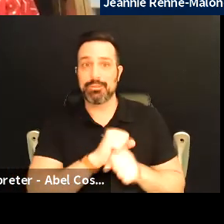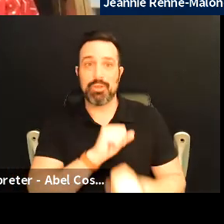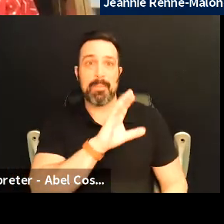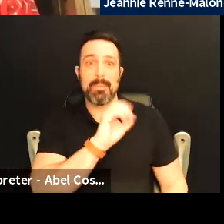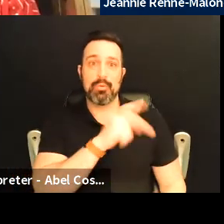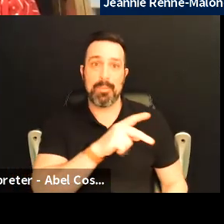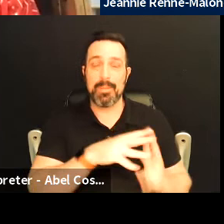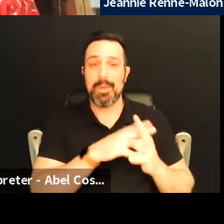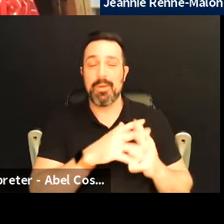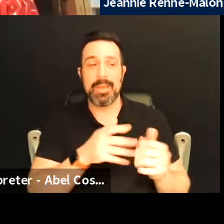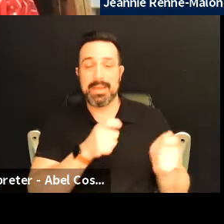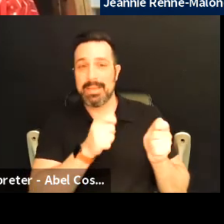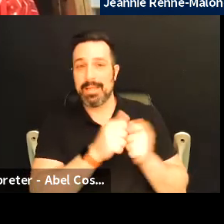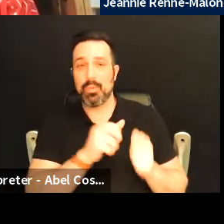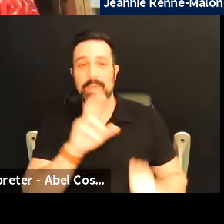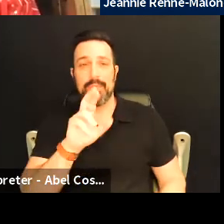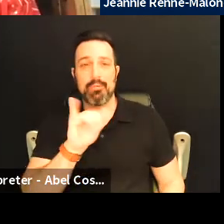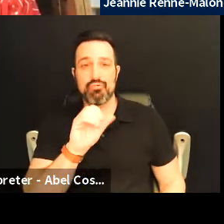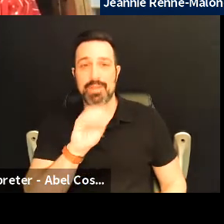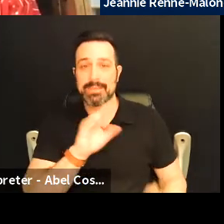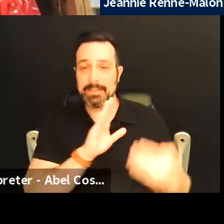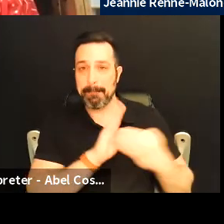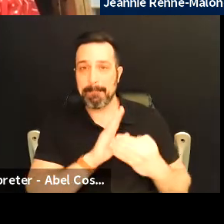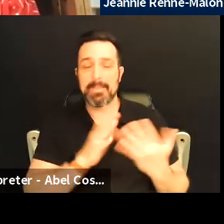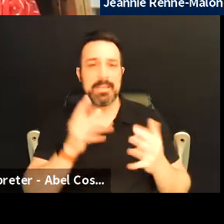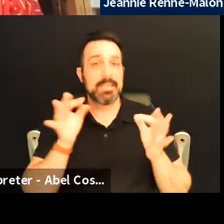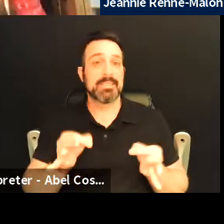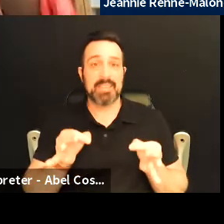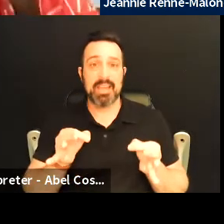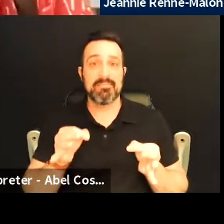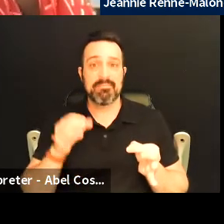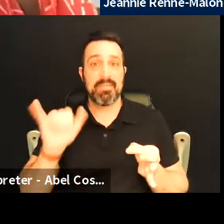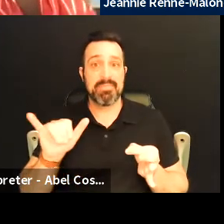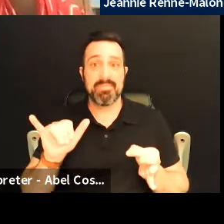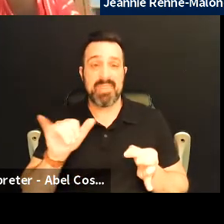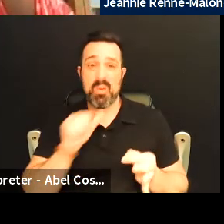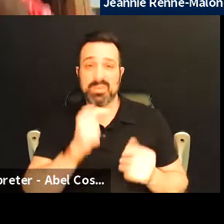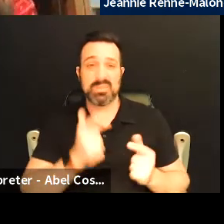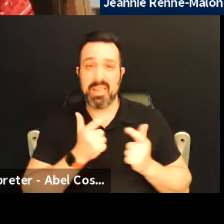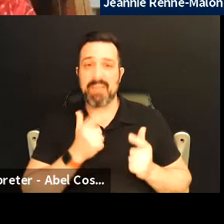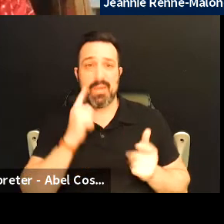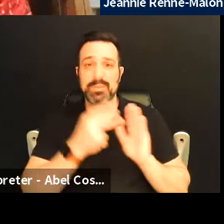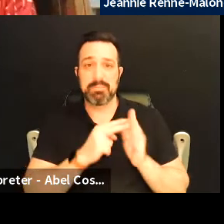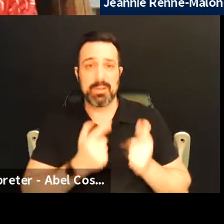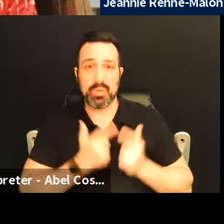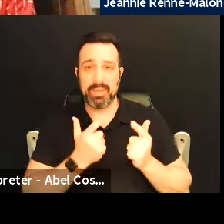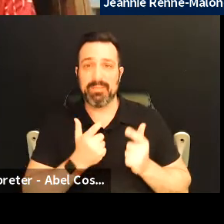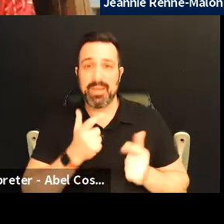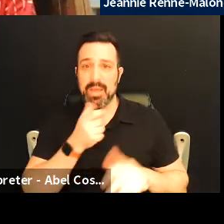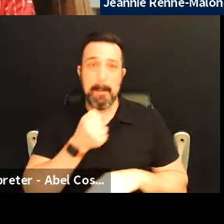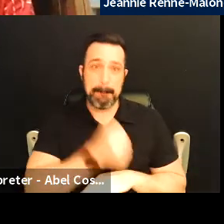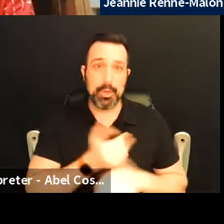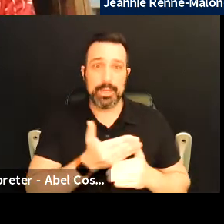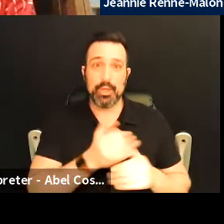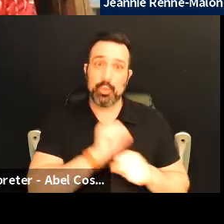after dealing with racism and um decided that that wasn't the life that I was meant to live you weren't put here to work